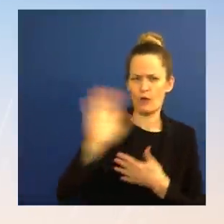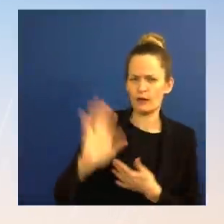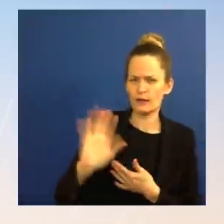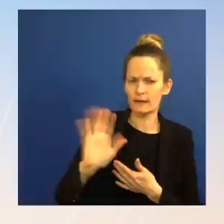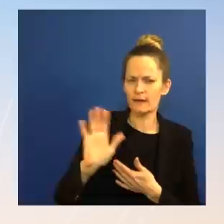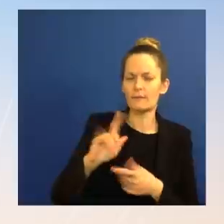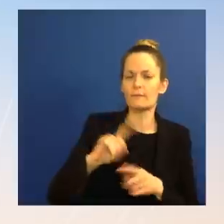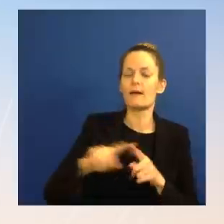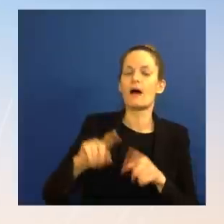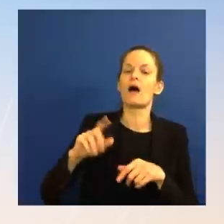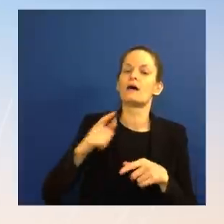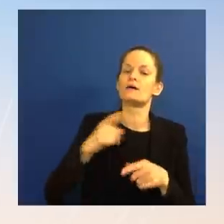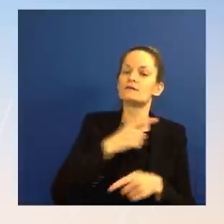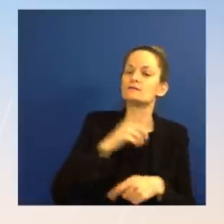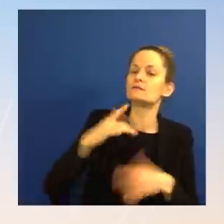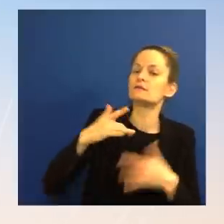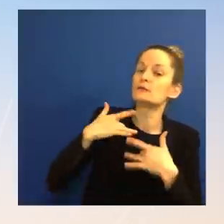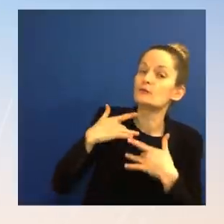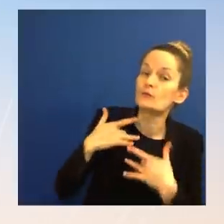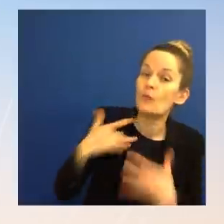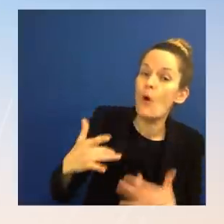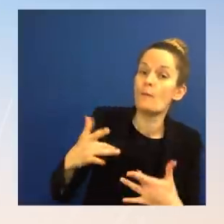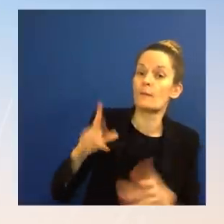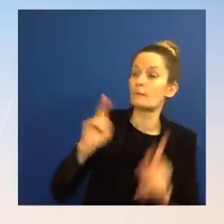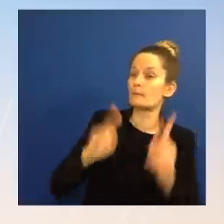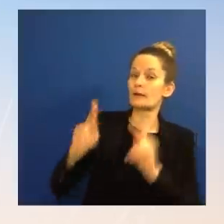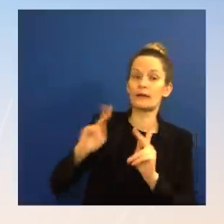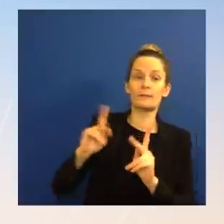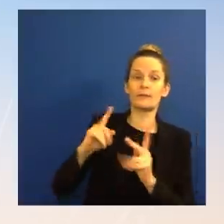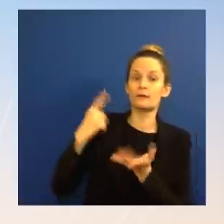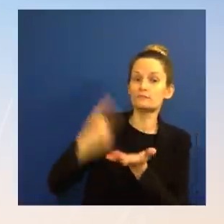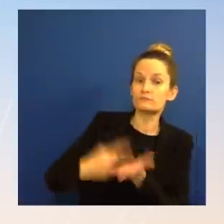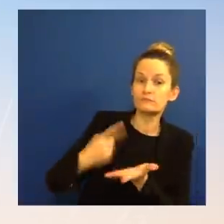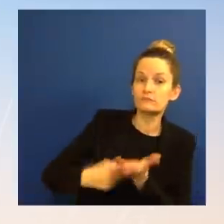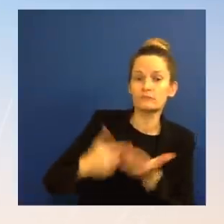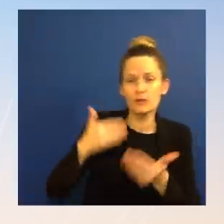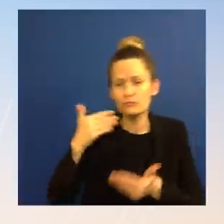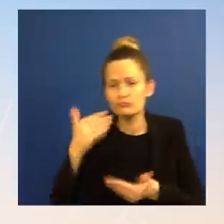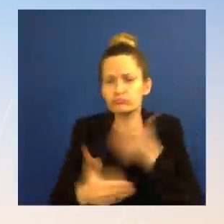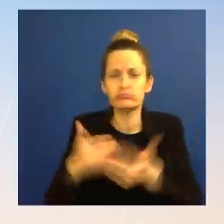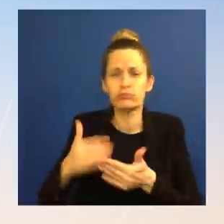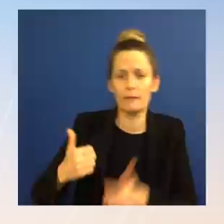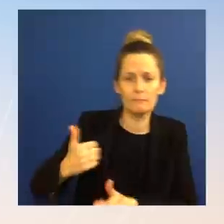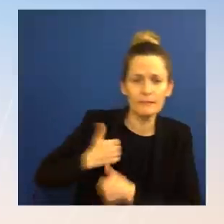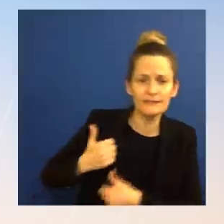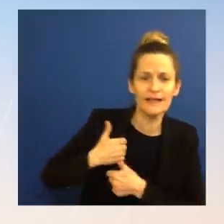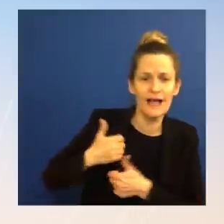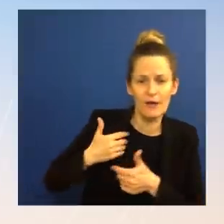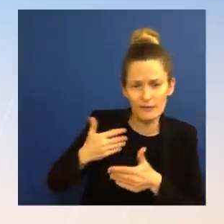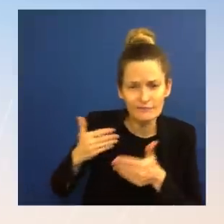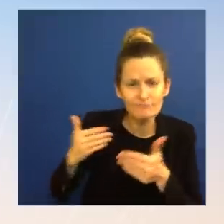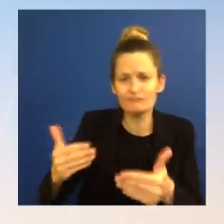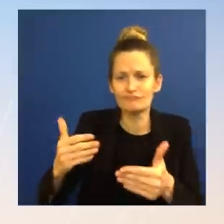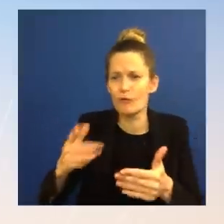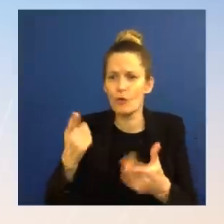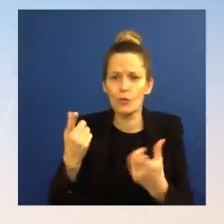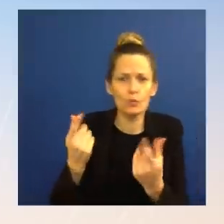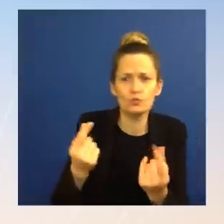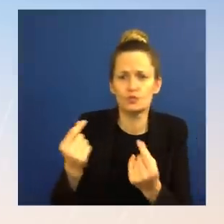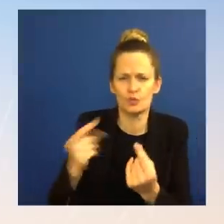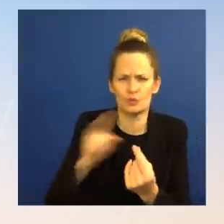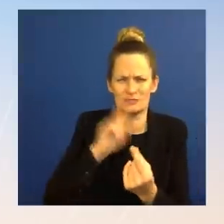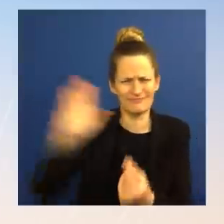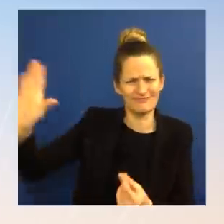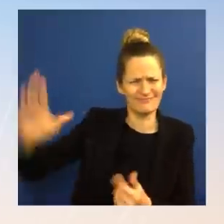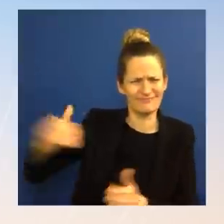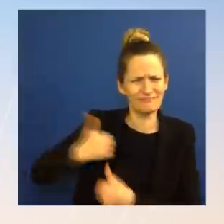military equipment, are through military channels. The Press on the floor is just a clarification. Ms. I know we're going to have to wrap up in a minute here because you guys have to go to the event.